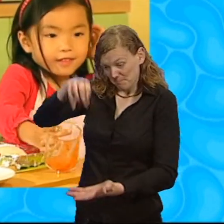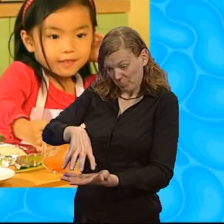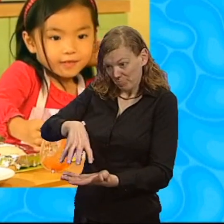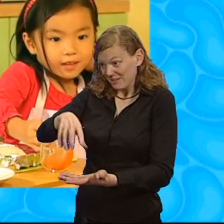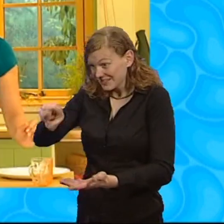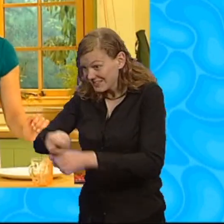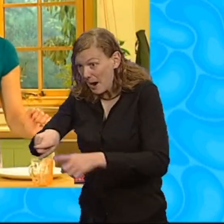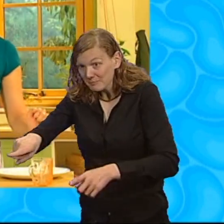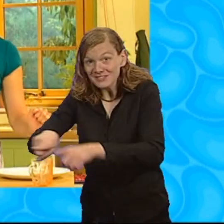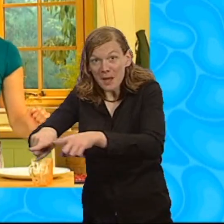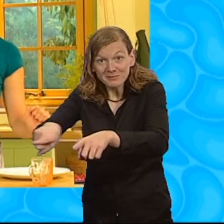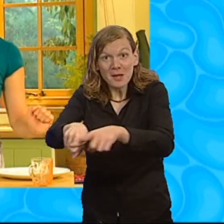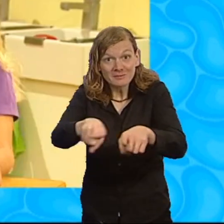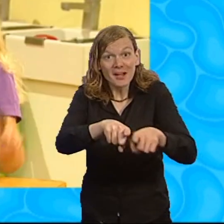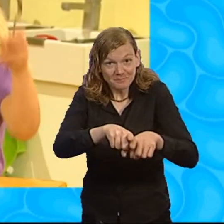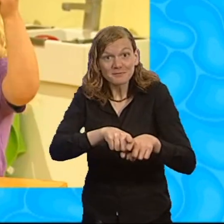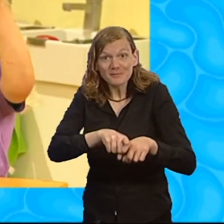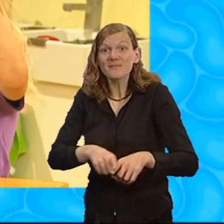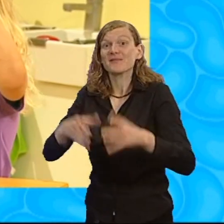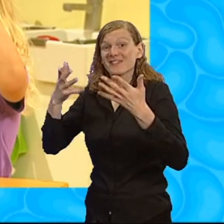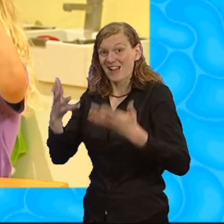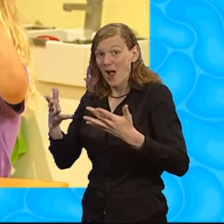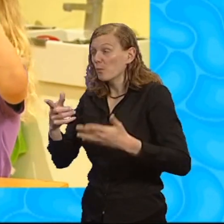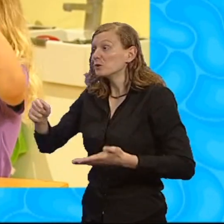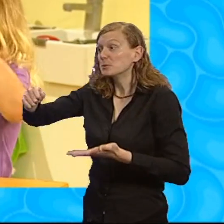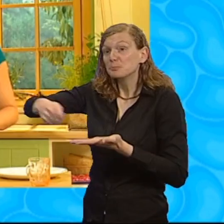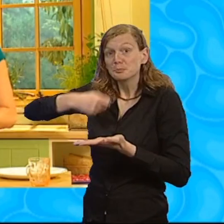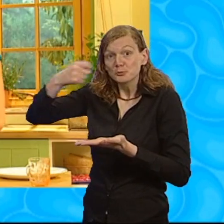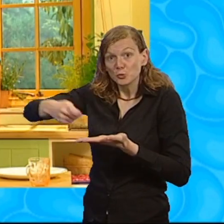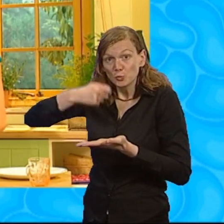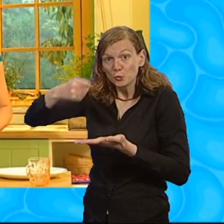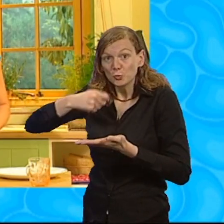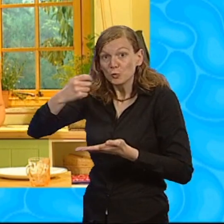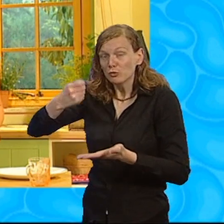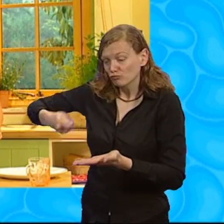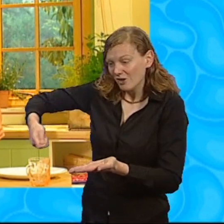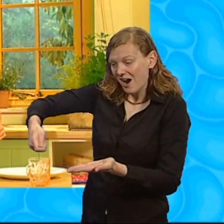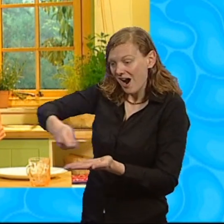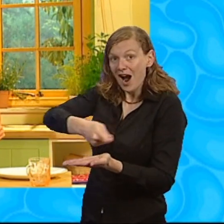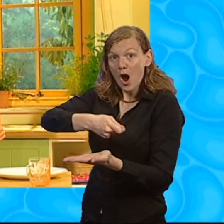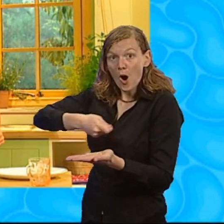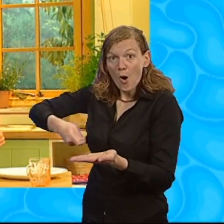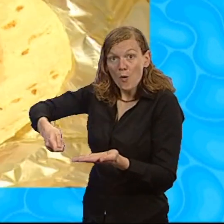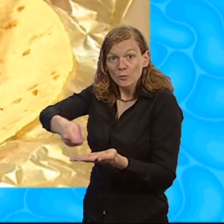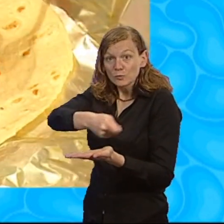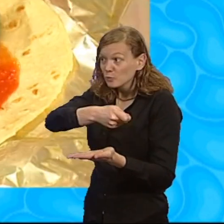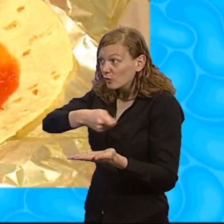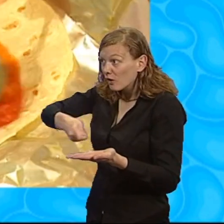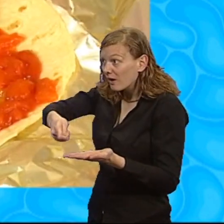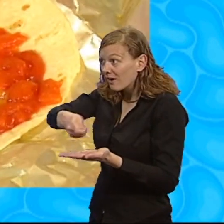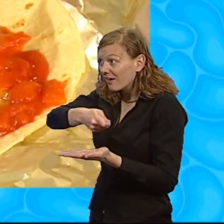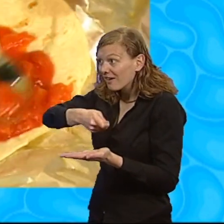And now, everyone hold up your spoon. Now, using the back of your spoon, everyone, we're going to spread all of our tomatoes all over.